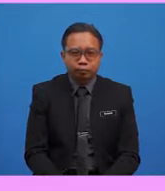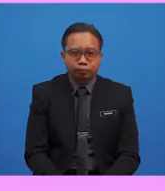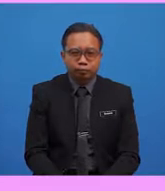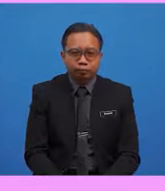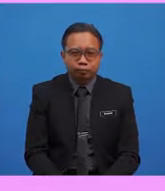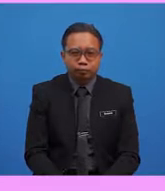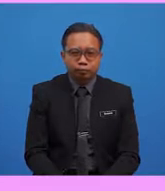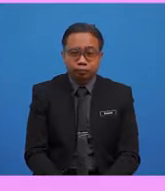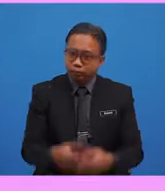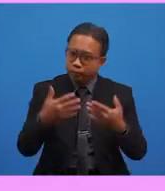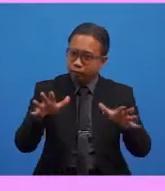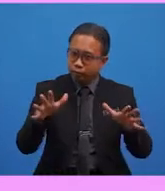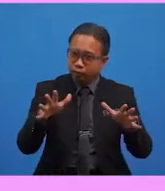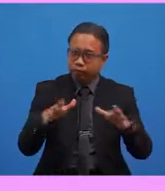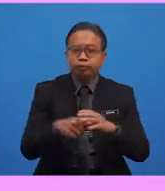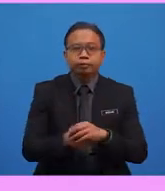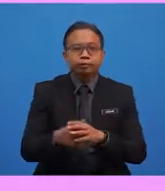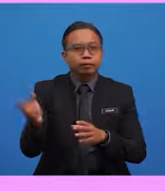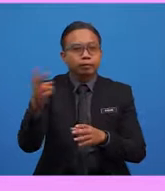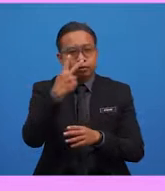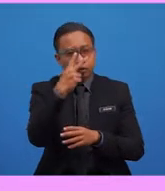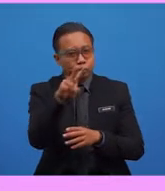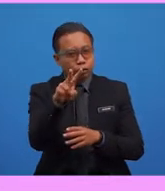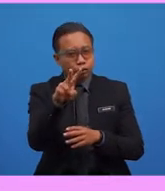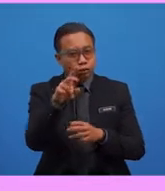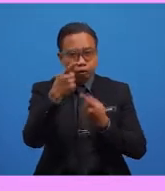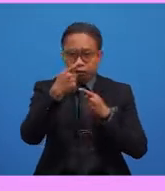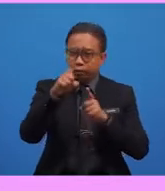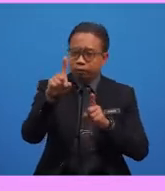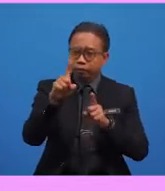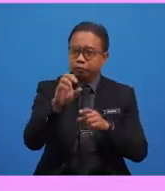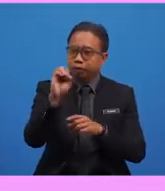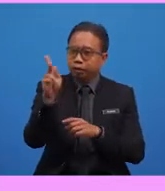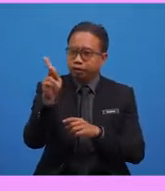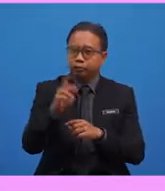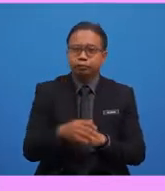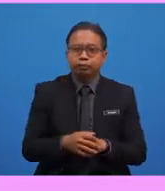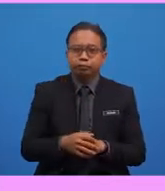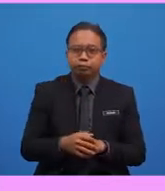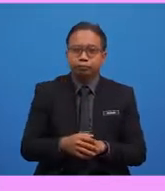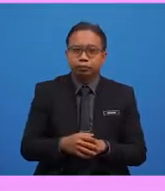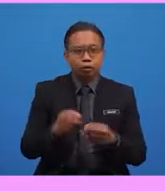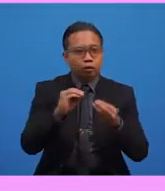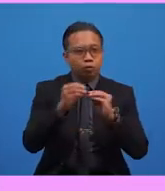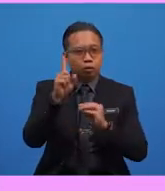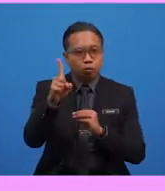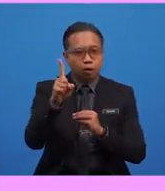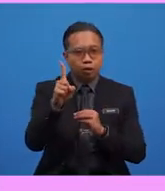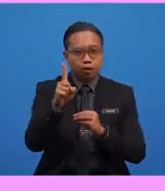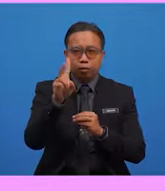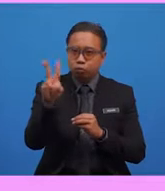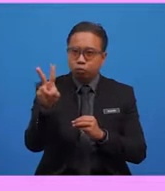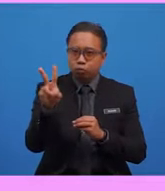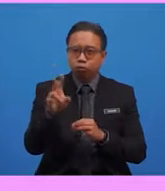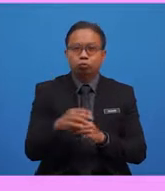Are you done? Let's go through the answers now. For number one and number